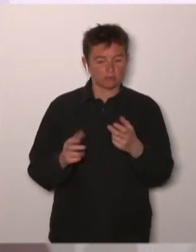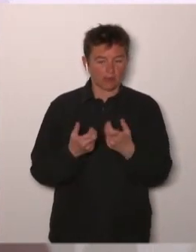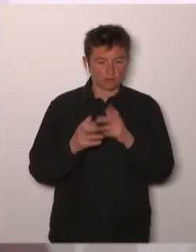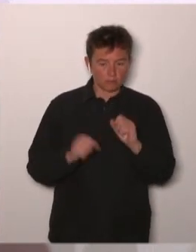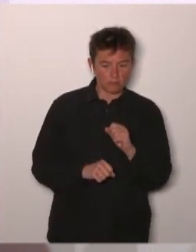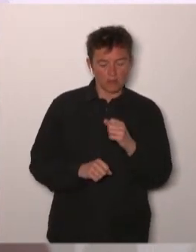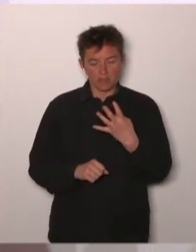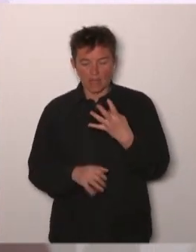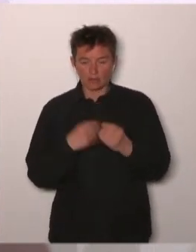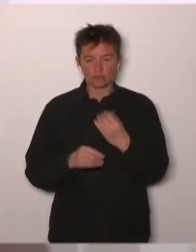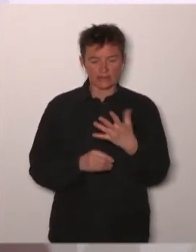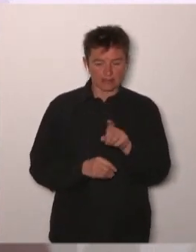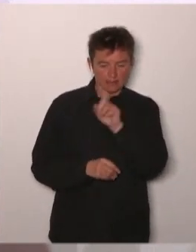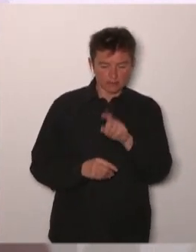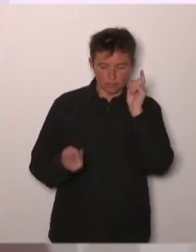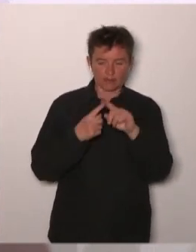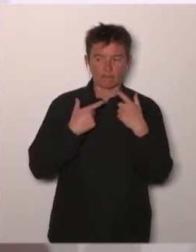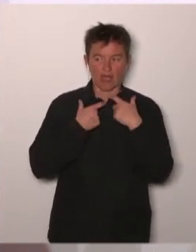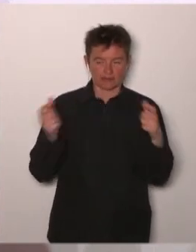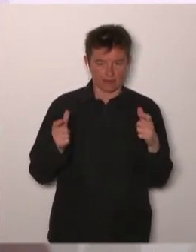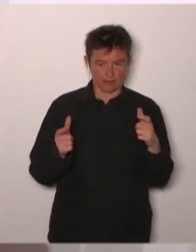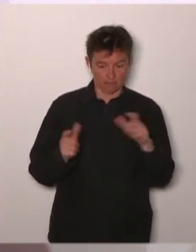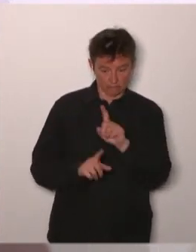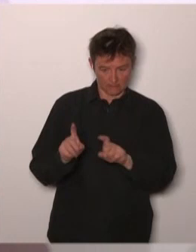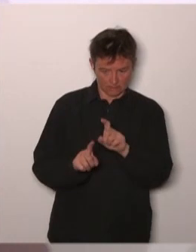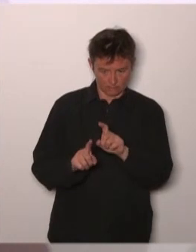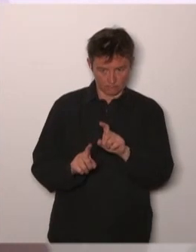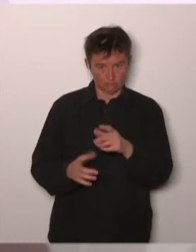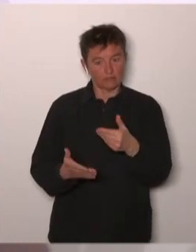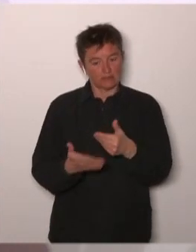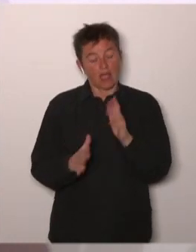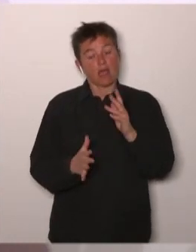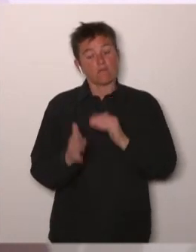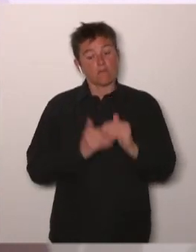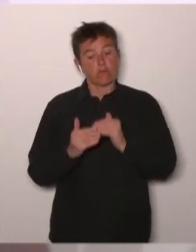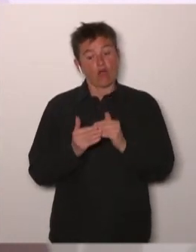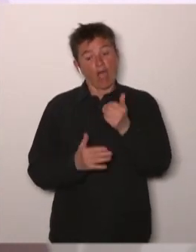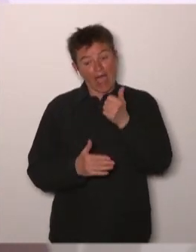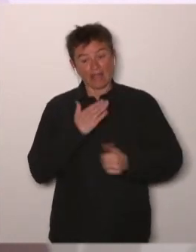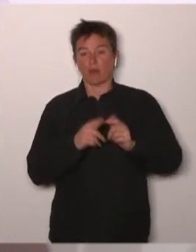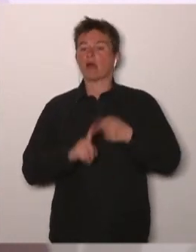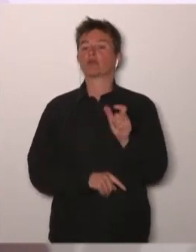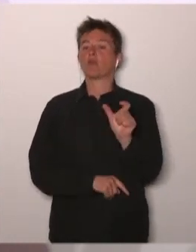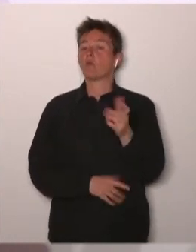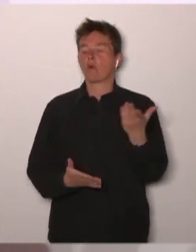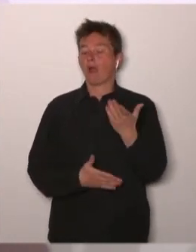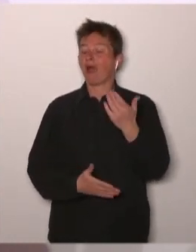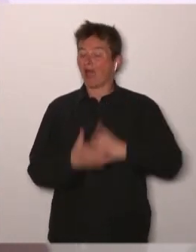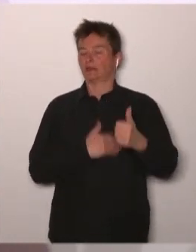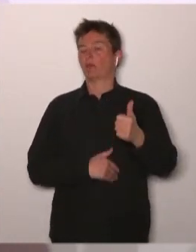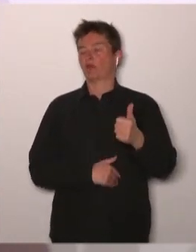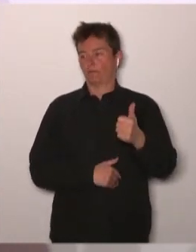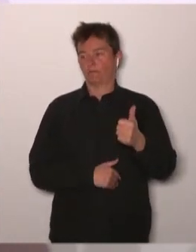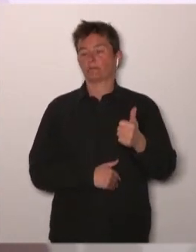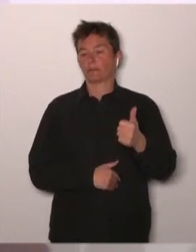this agenda this independent agenda I insist on this independent agenda could be happening to inform